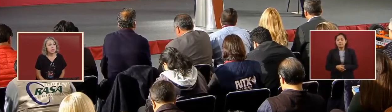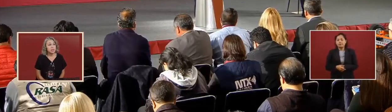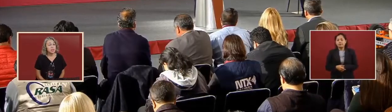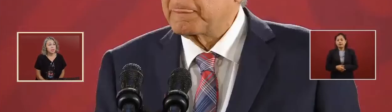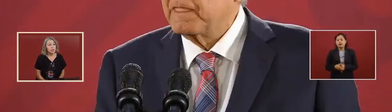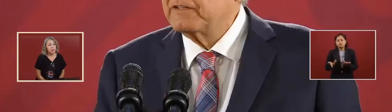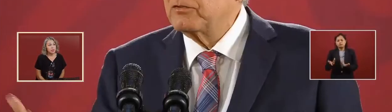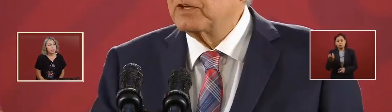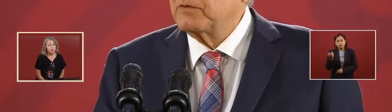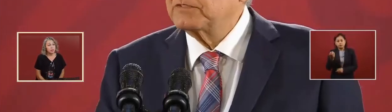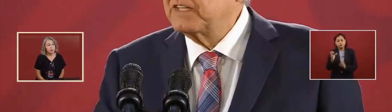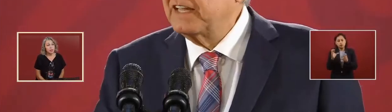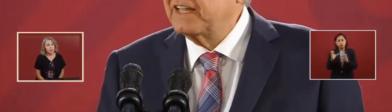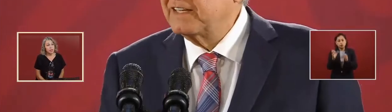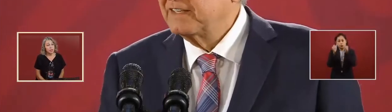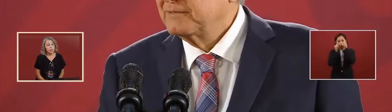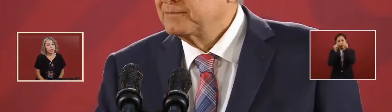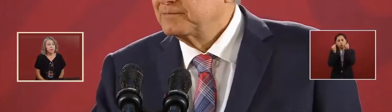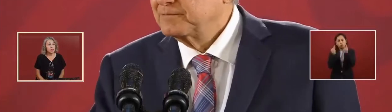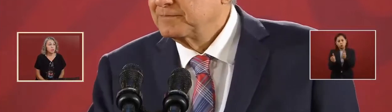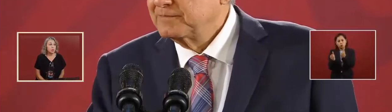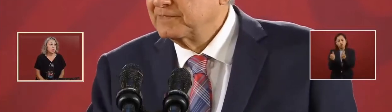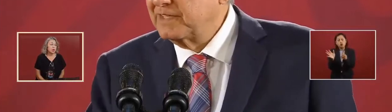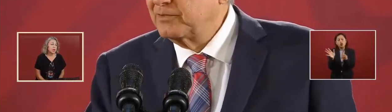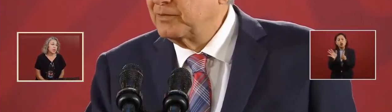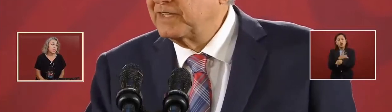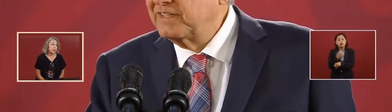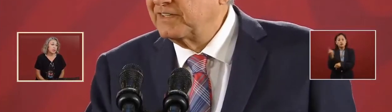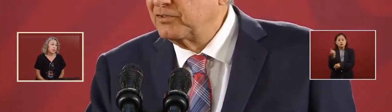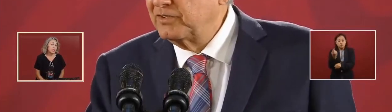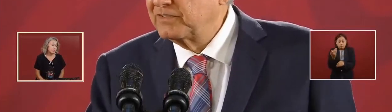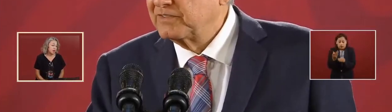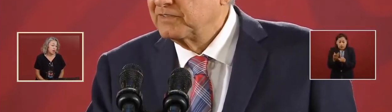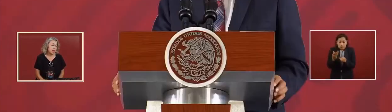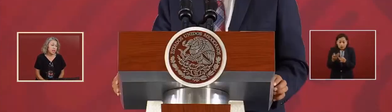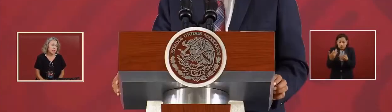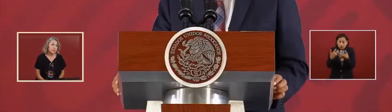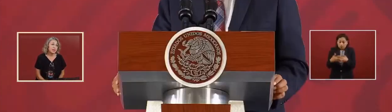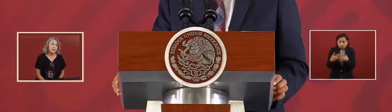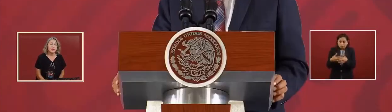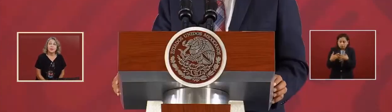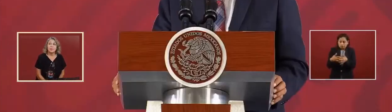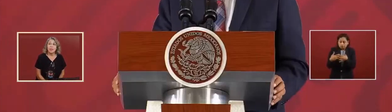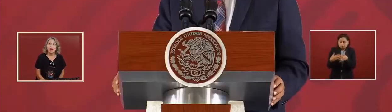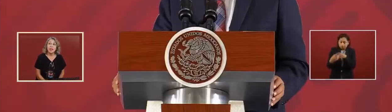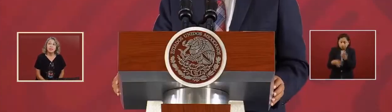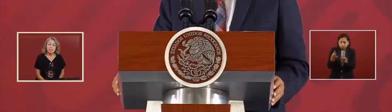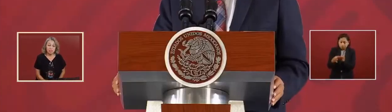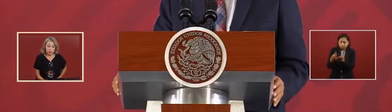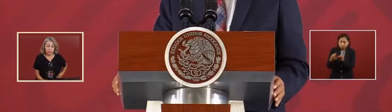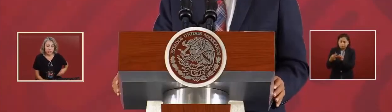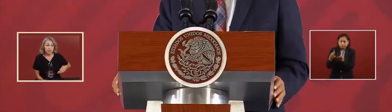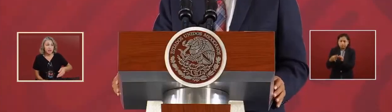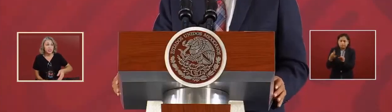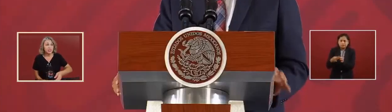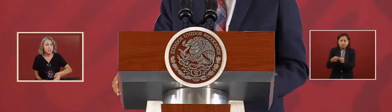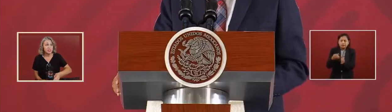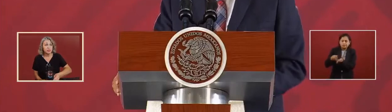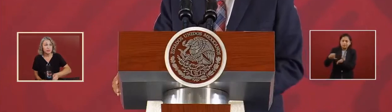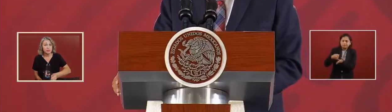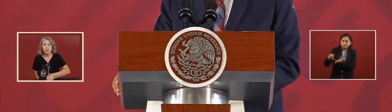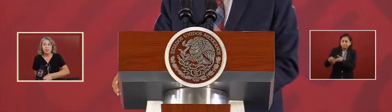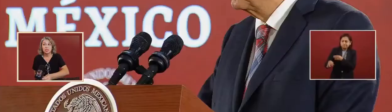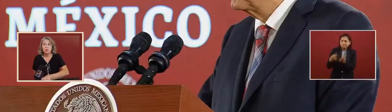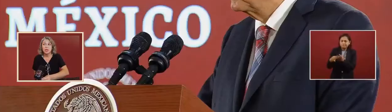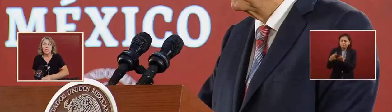and that's what we're going to give our as a inheritance to our generations so we need to take care